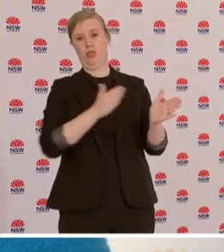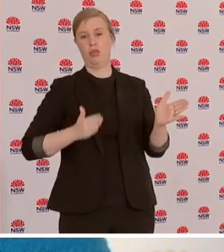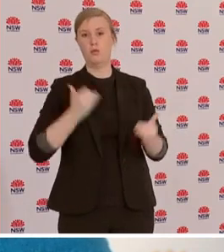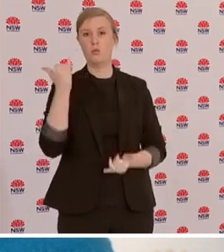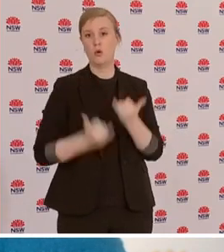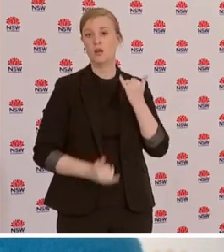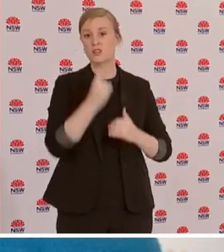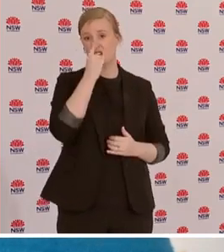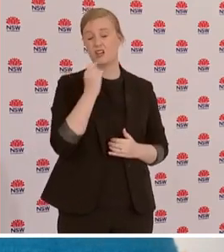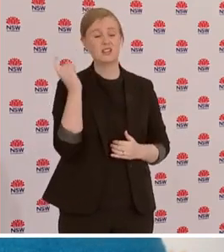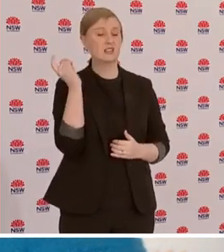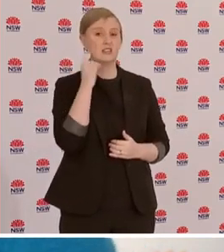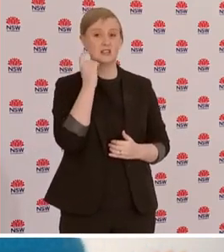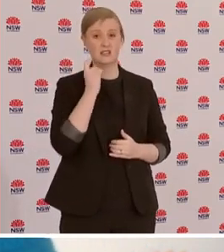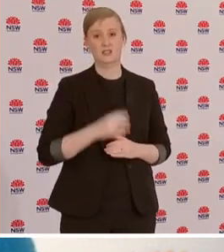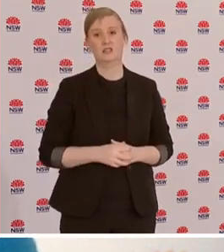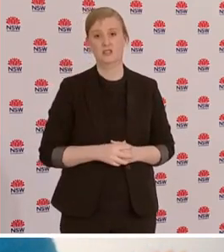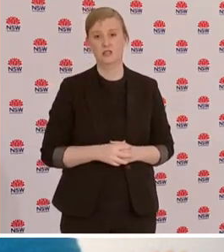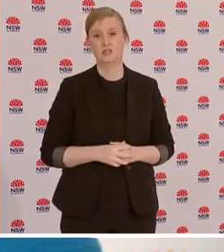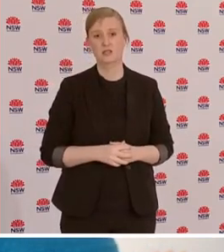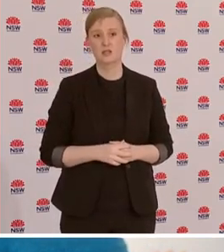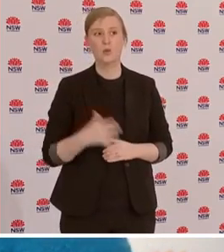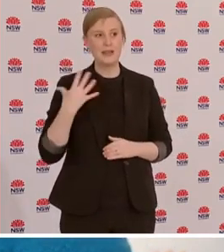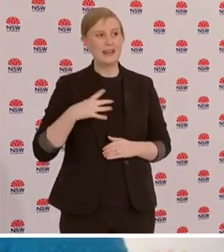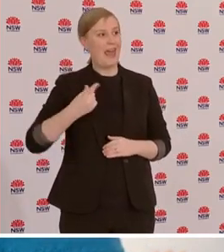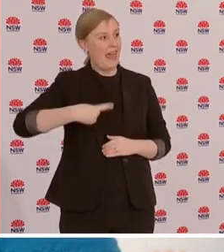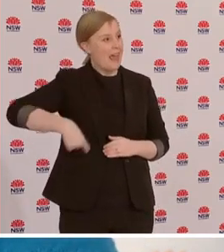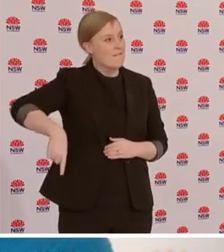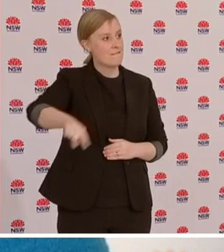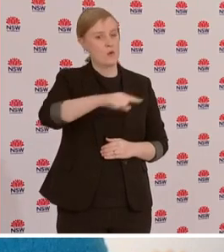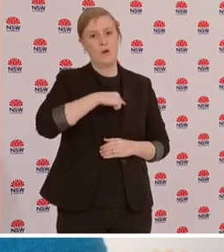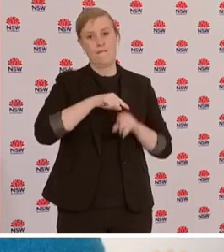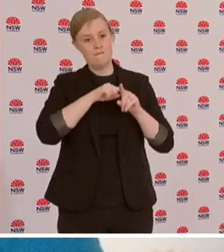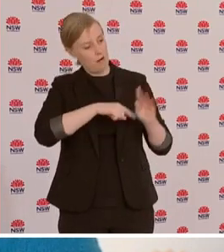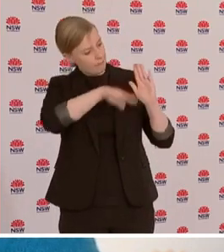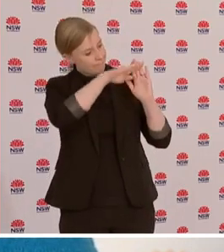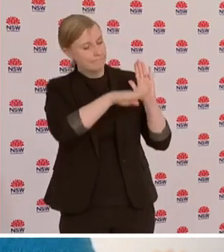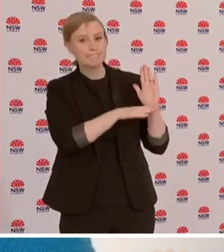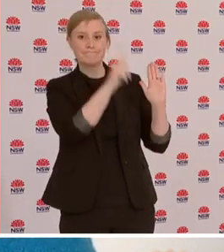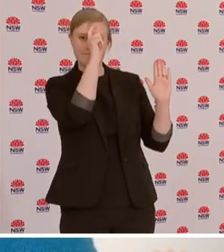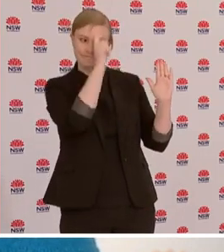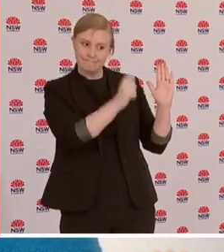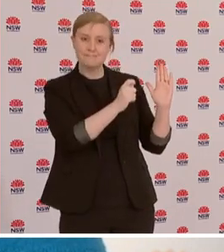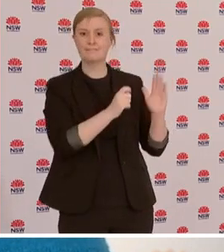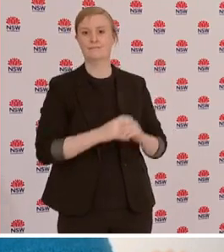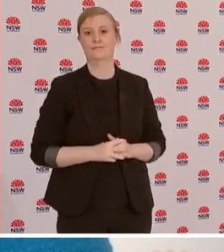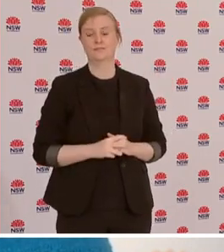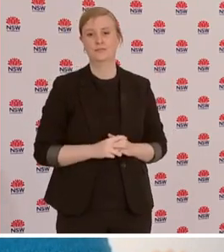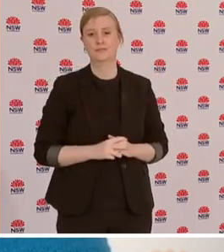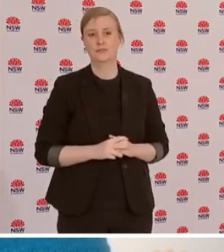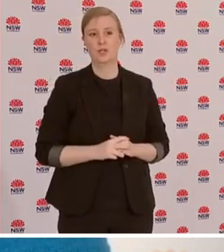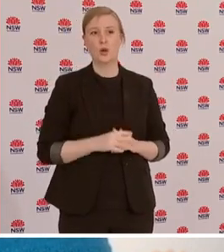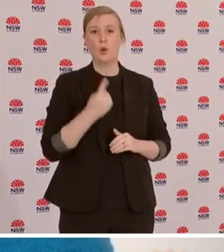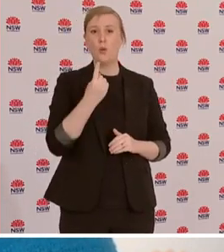and can I say the vast majority of people have been overwhelmingly positive. To have more than 102,000 tests in the last